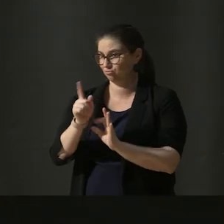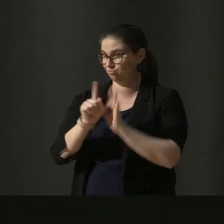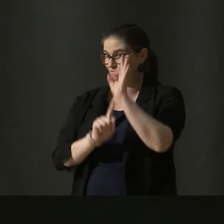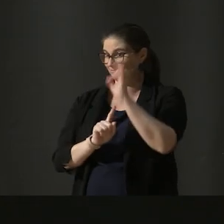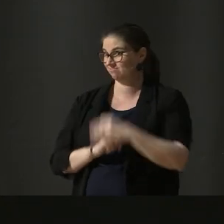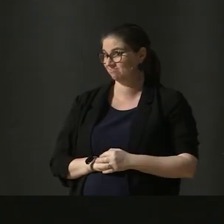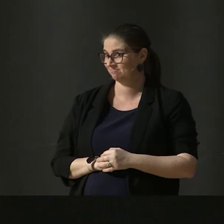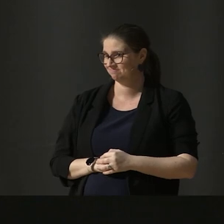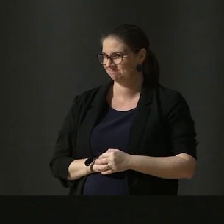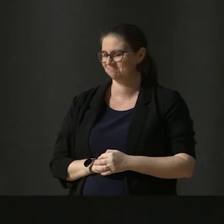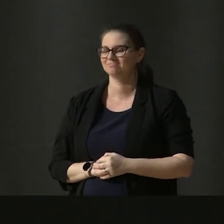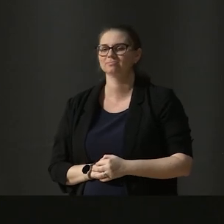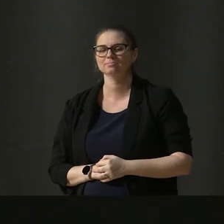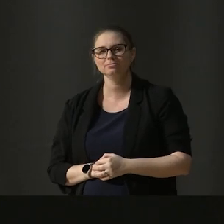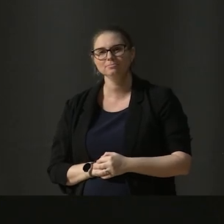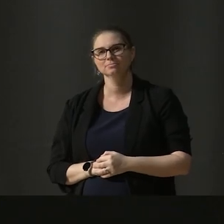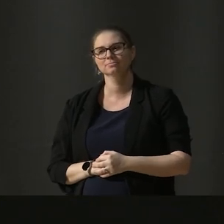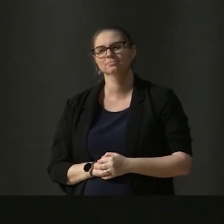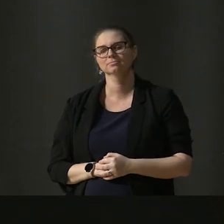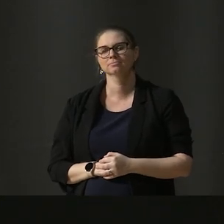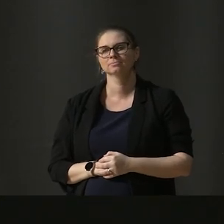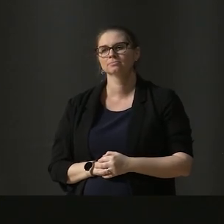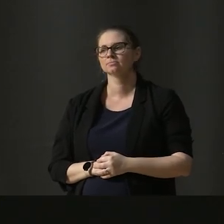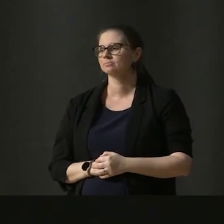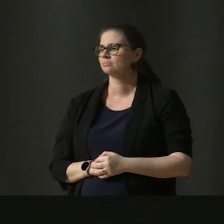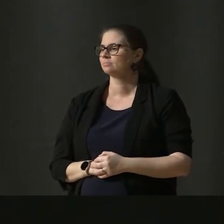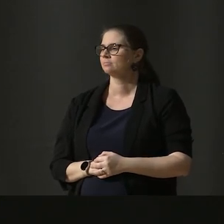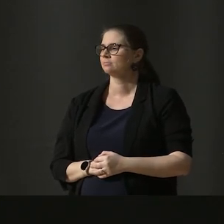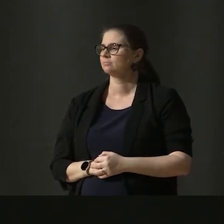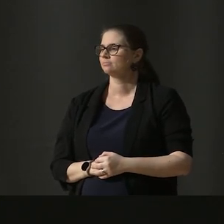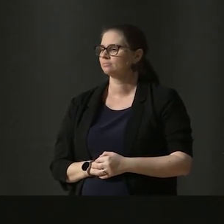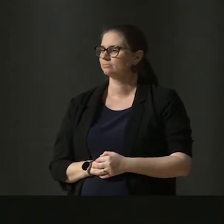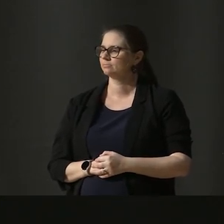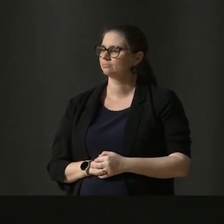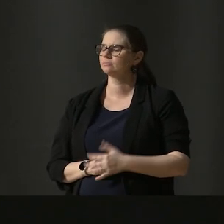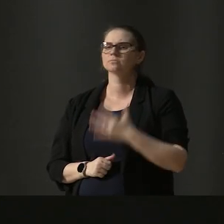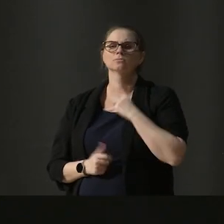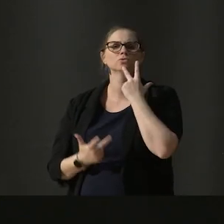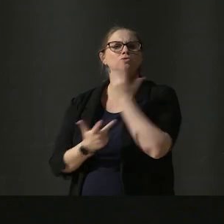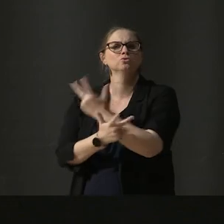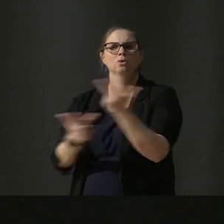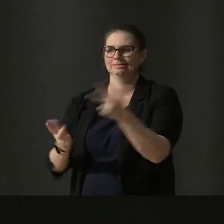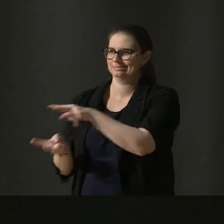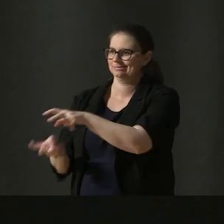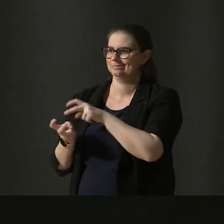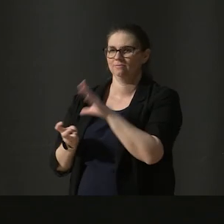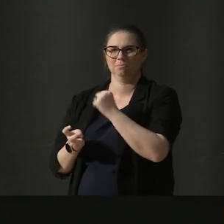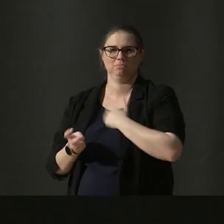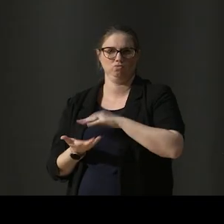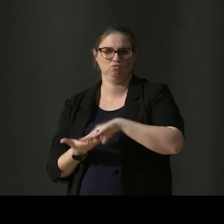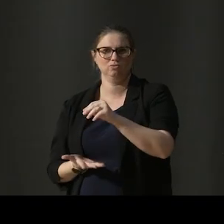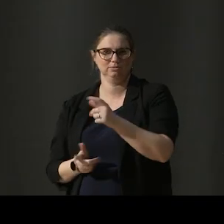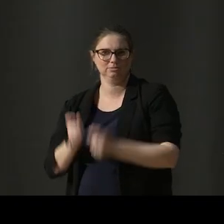Let's dive in. I want to show you this excerpt from my students' exam report, just briefly.